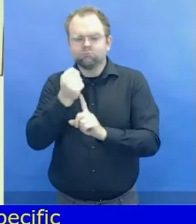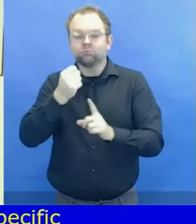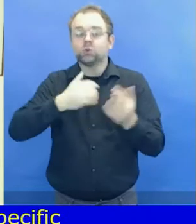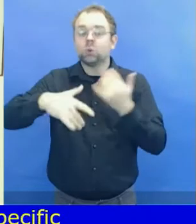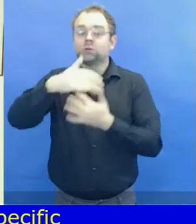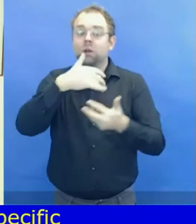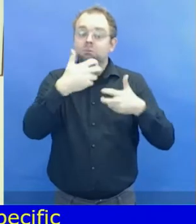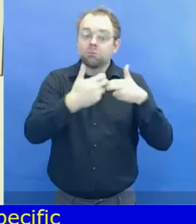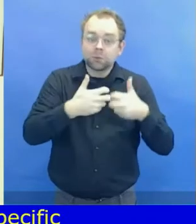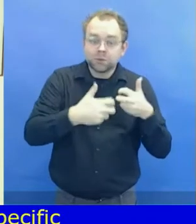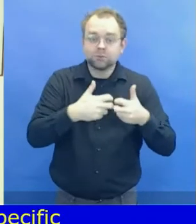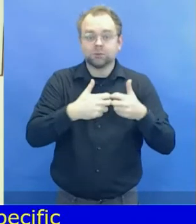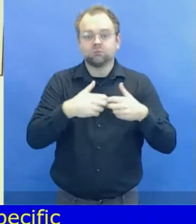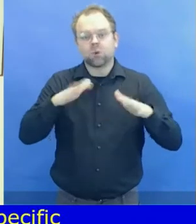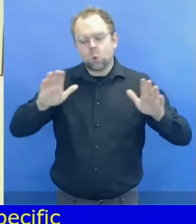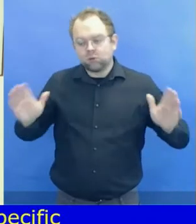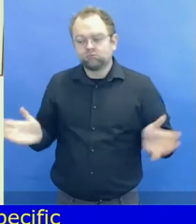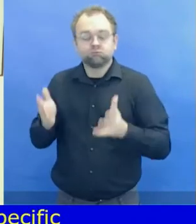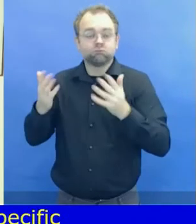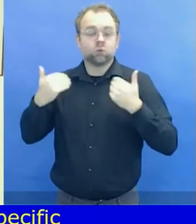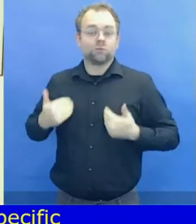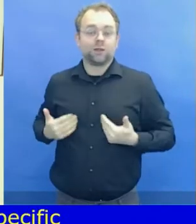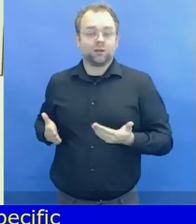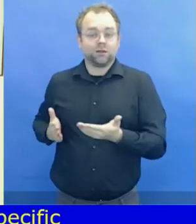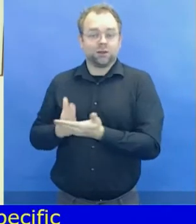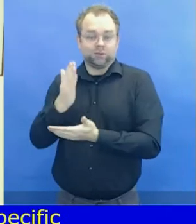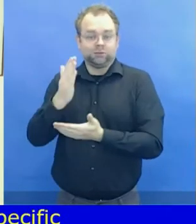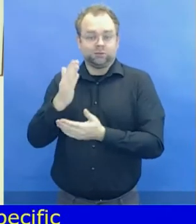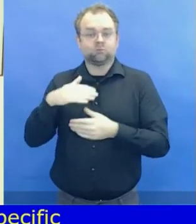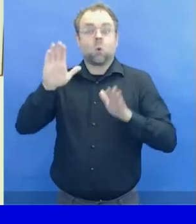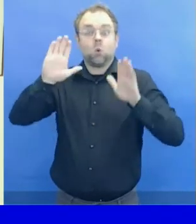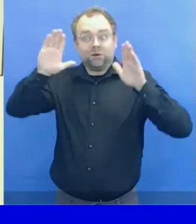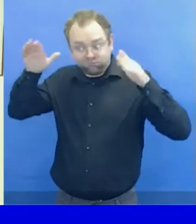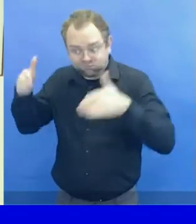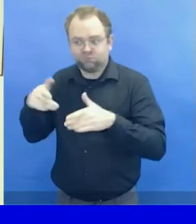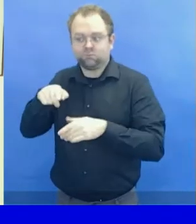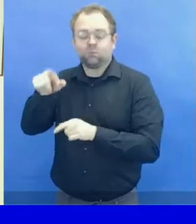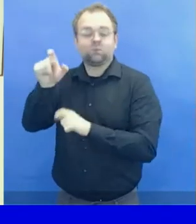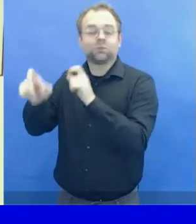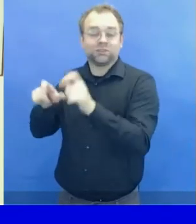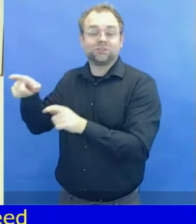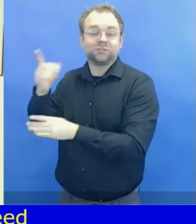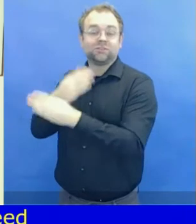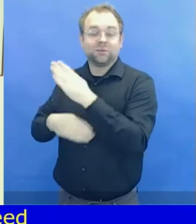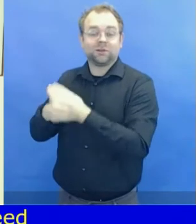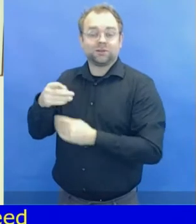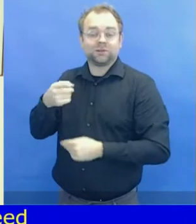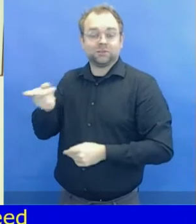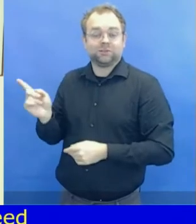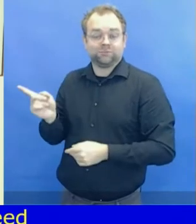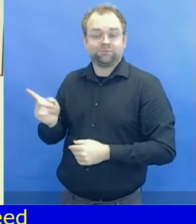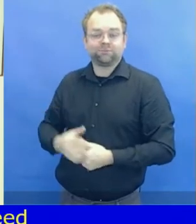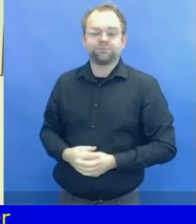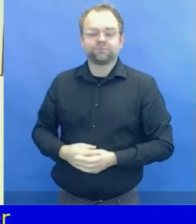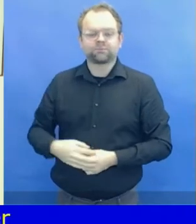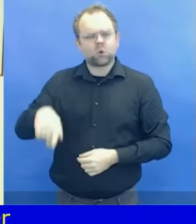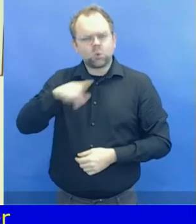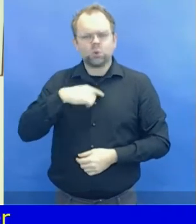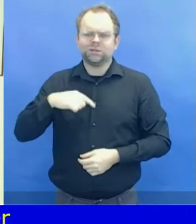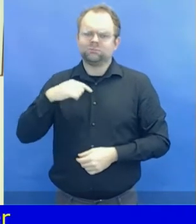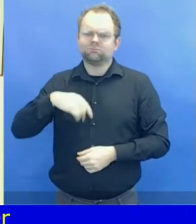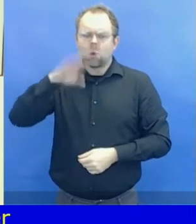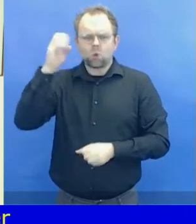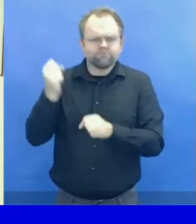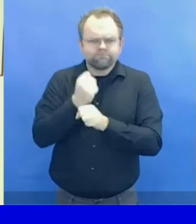and better access for persons with disability to health care services on equal conditions with everyone, including medication,